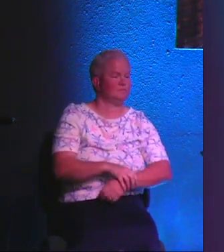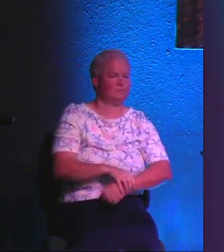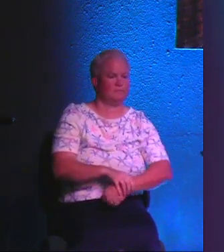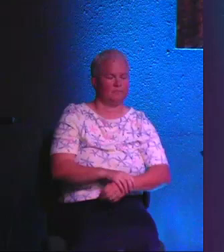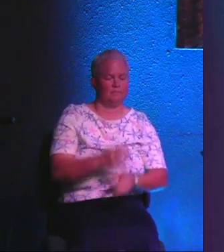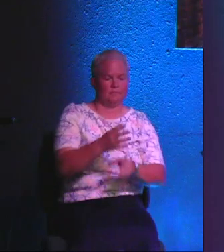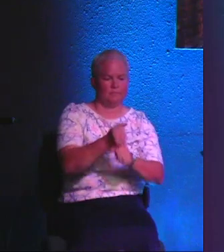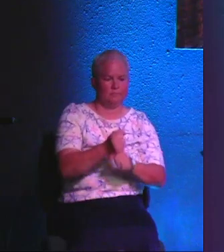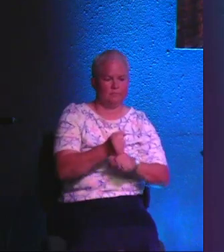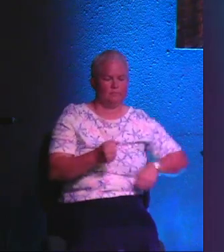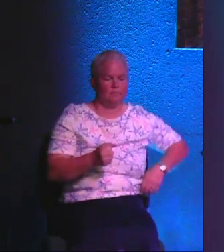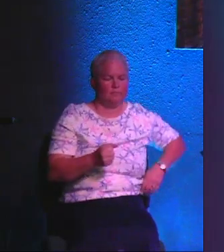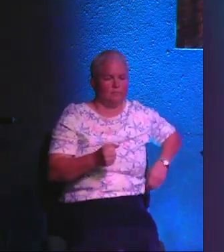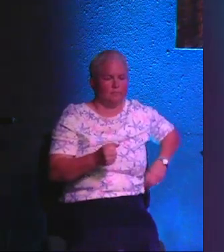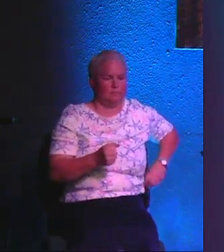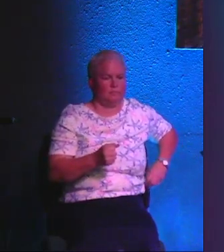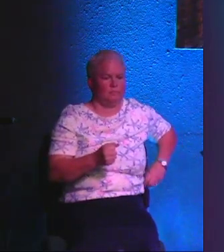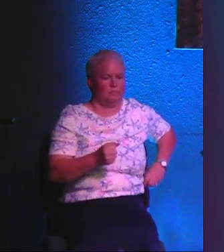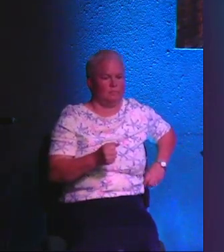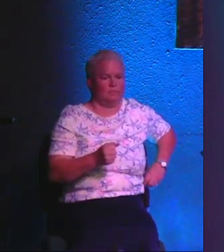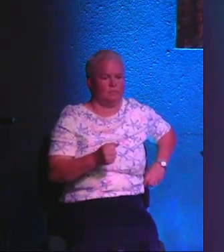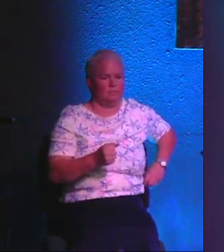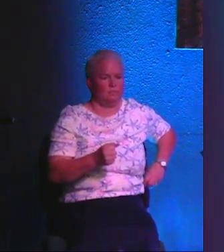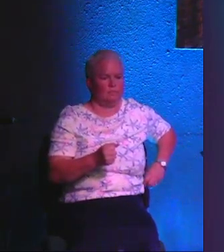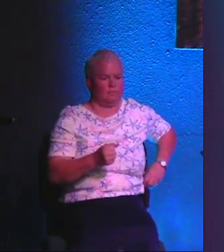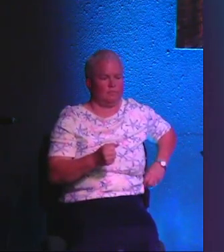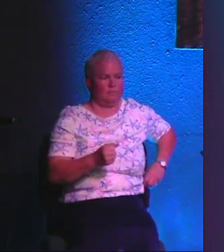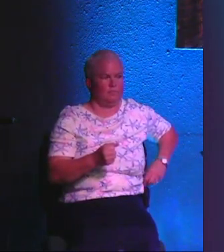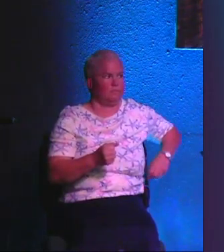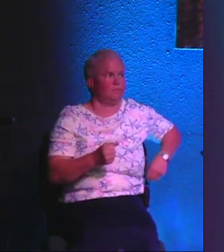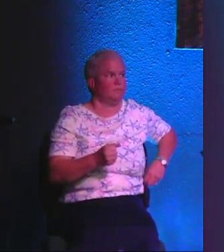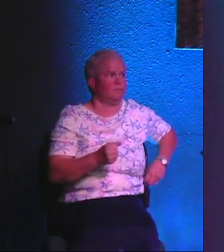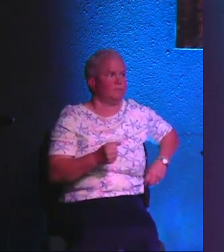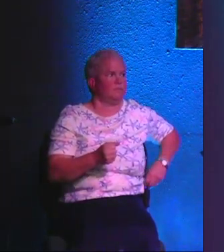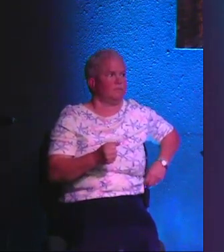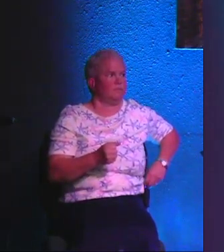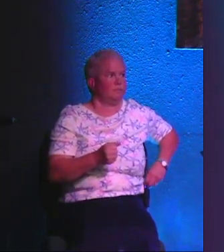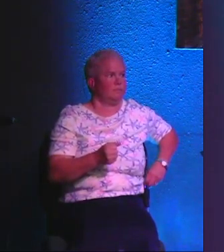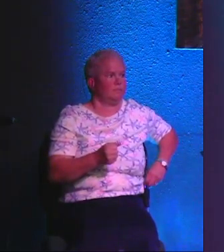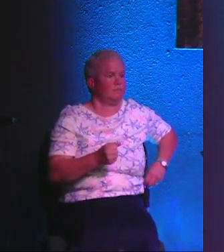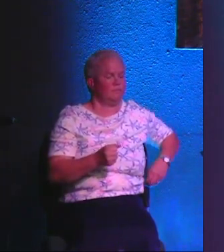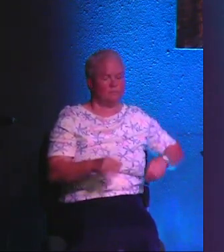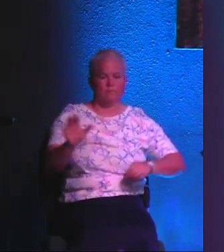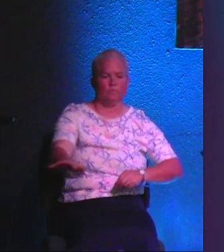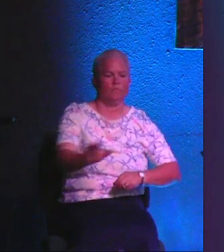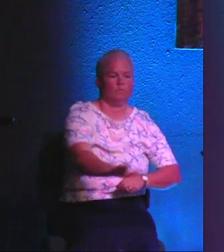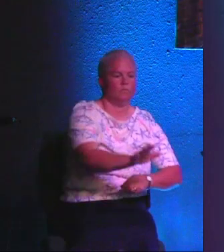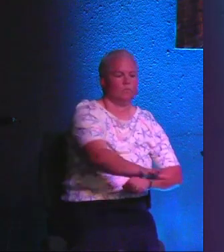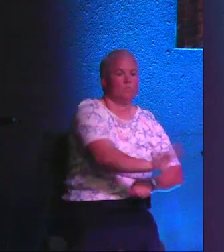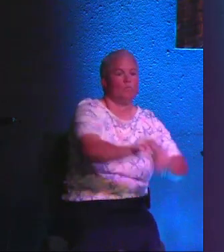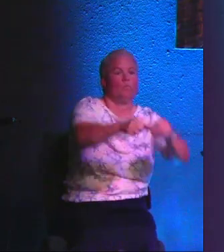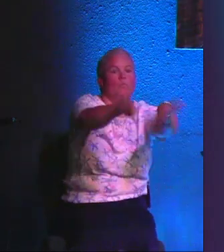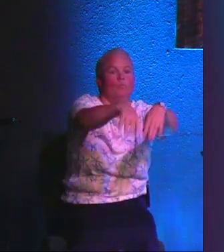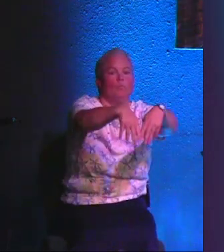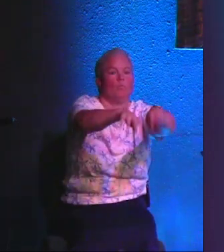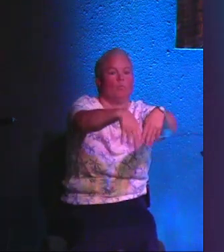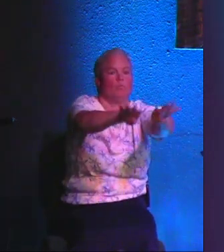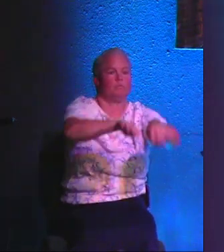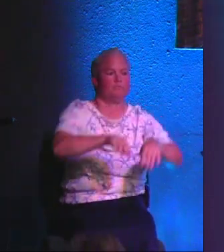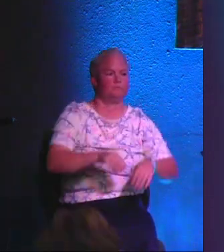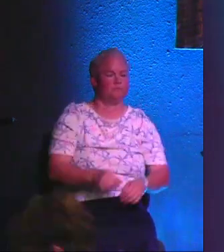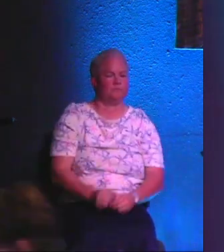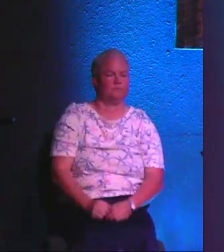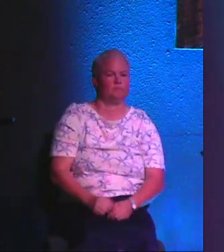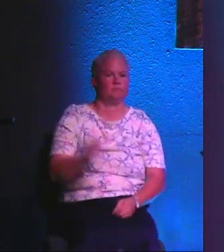We've got to get lively today. It helps me out a lot. Okay, with that being said, let's dismiss the children. Kids,